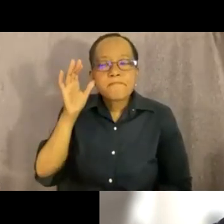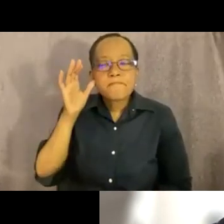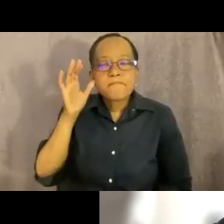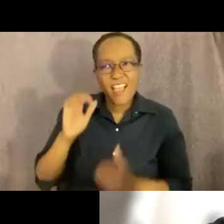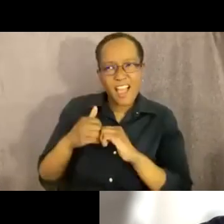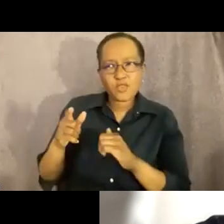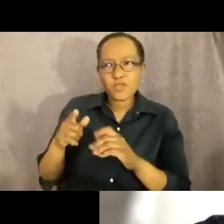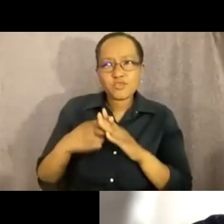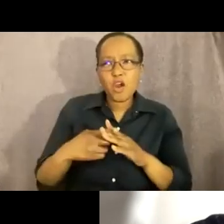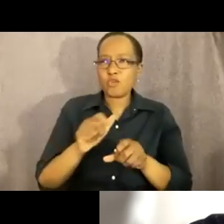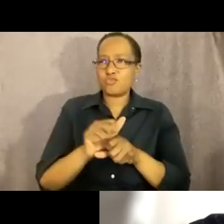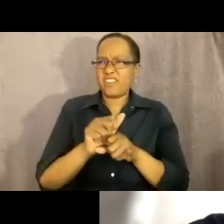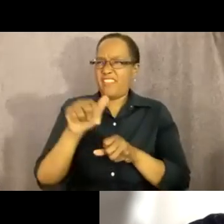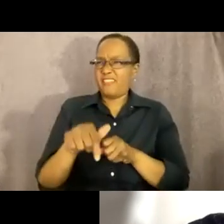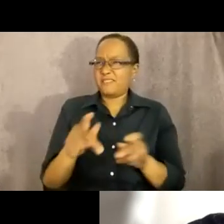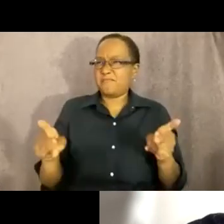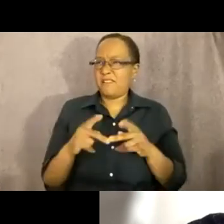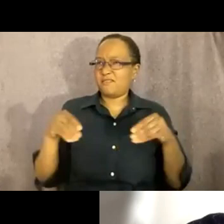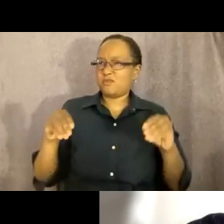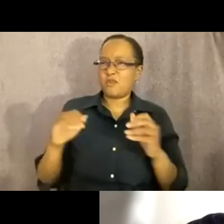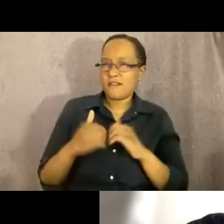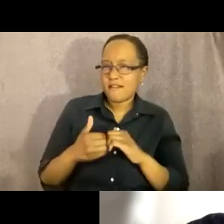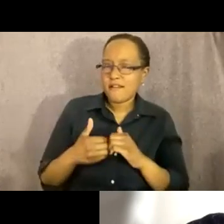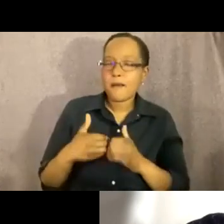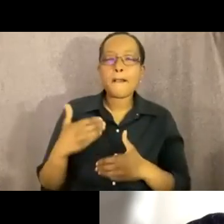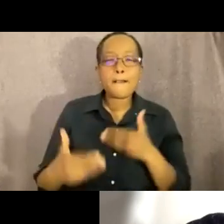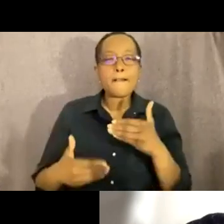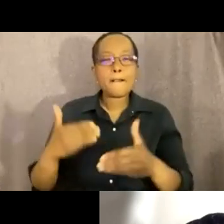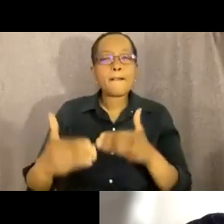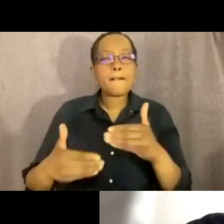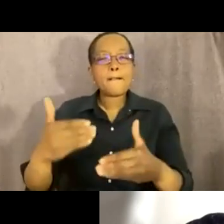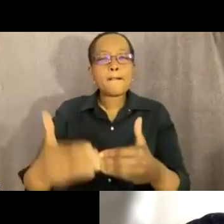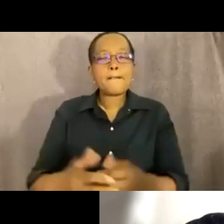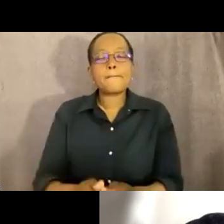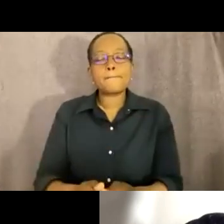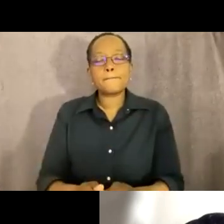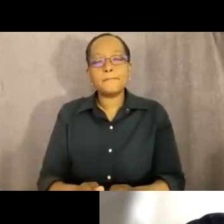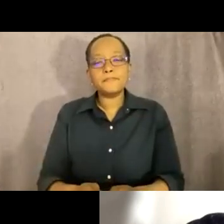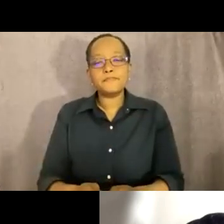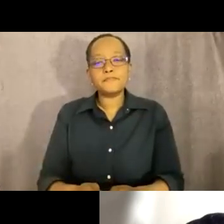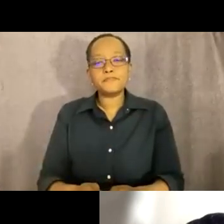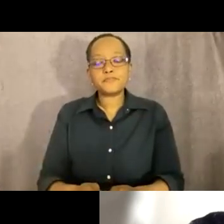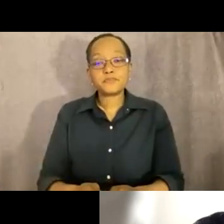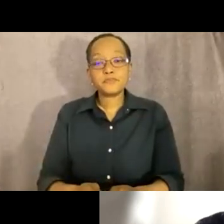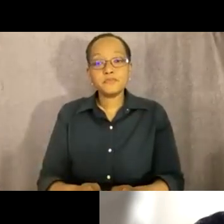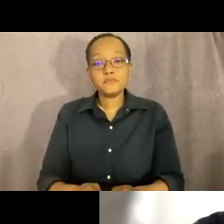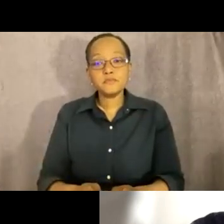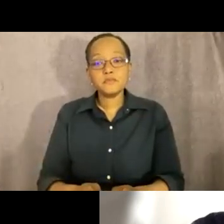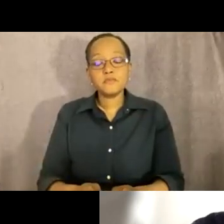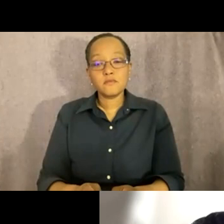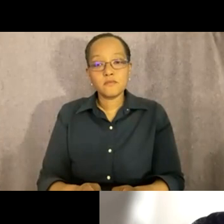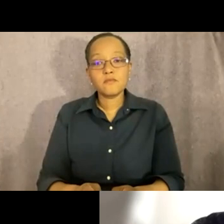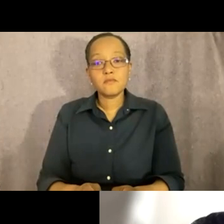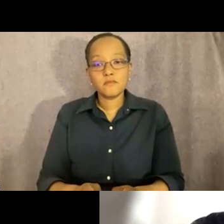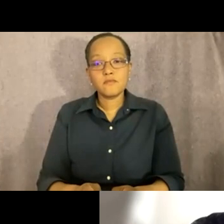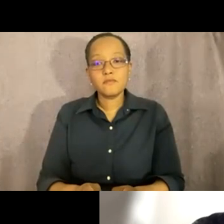um you know and uh i guess without knowing like the bringing in the